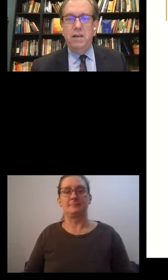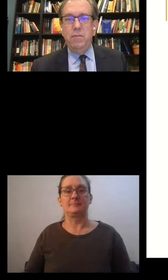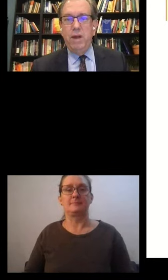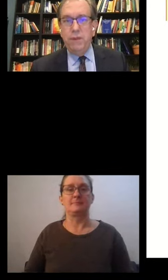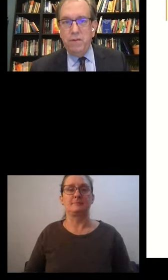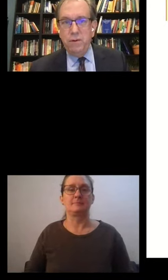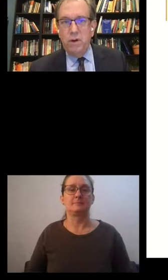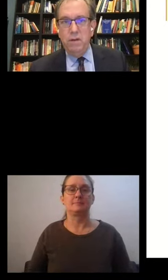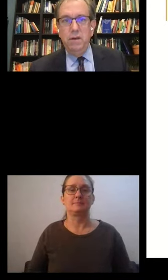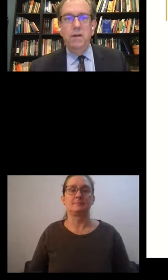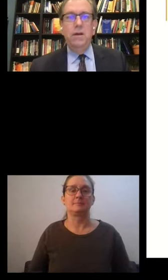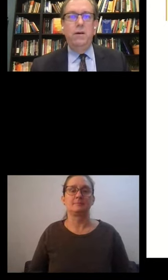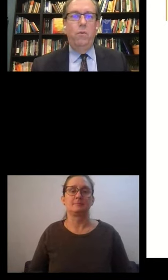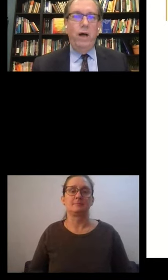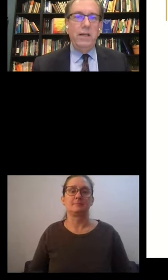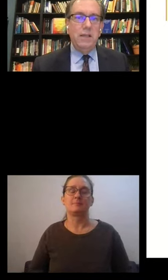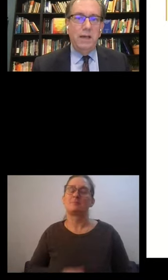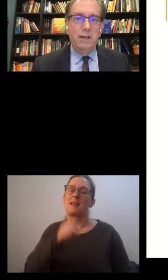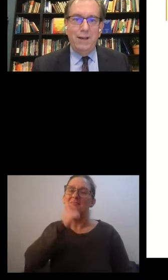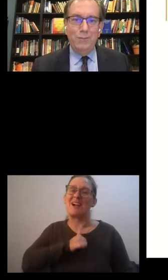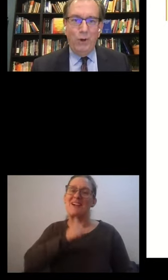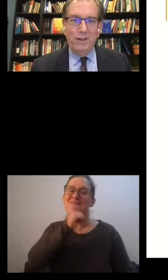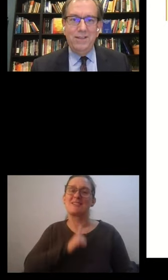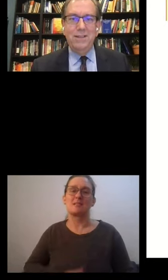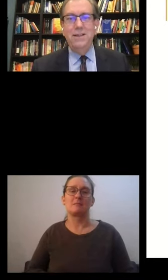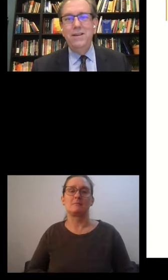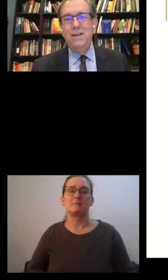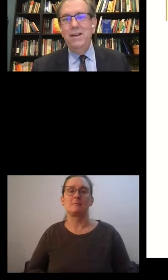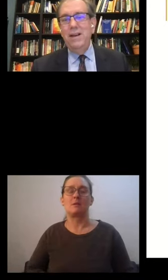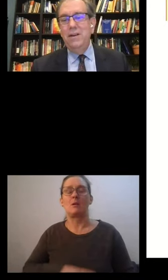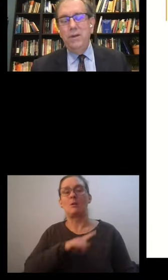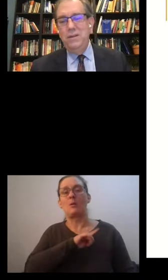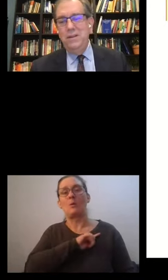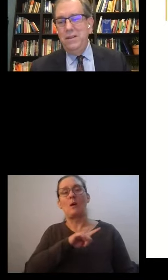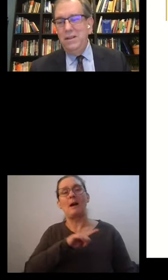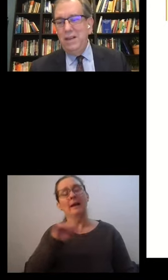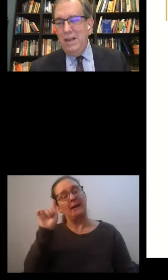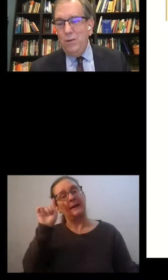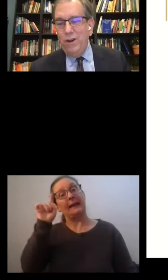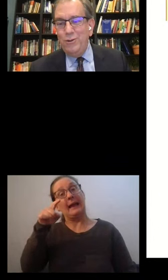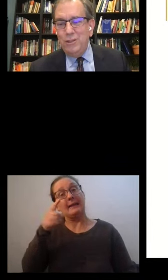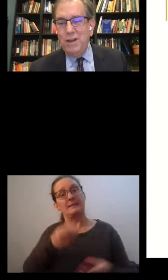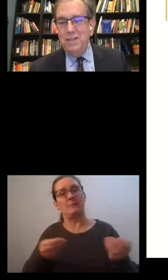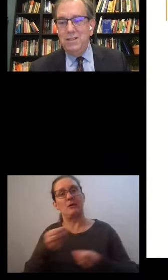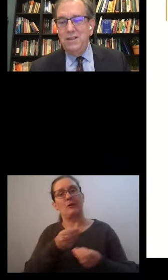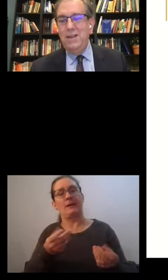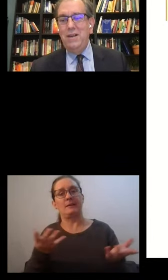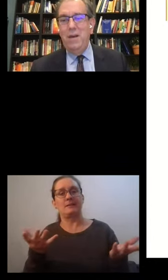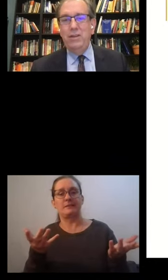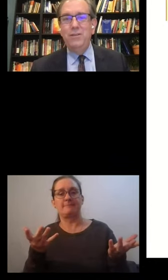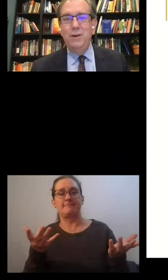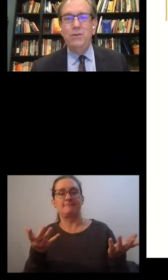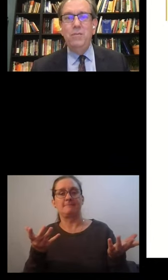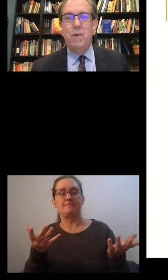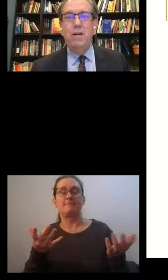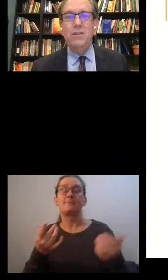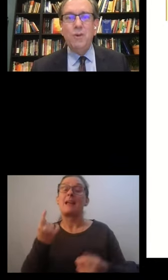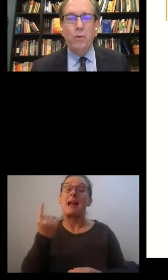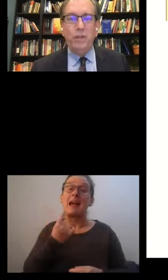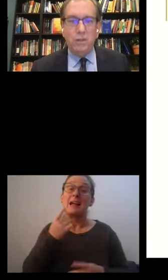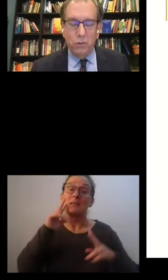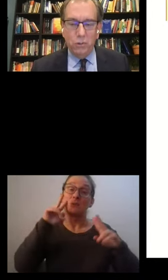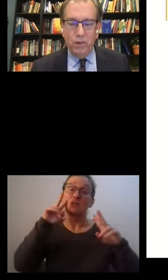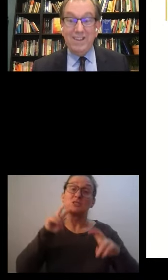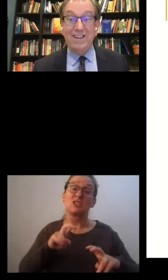Finally, my favorite one. Why second guess markets? Well, anyone who studies economics knows that